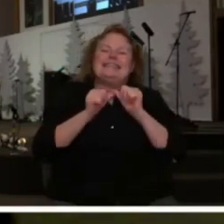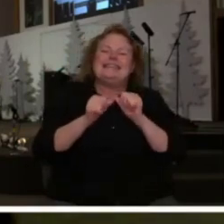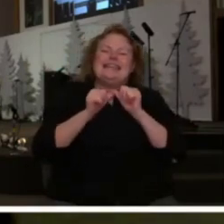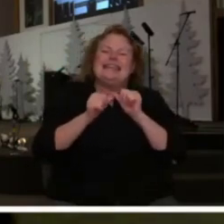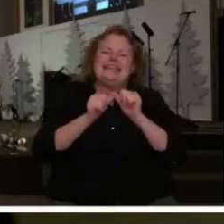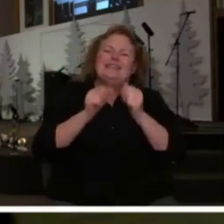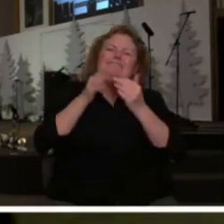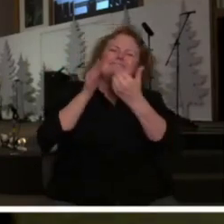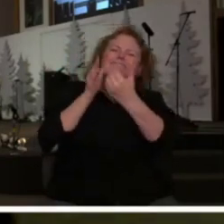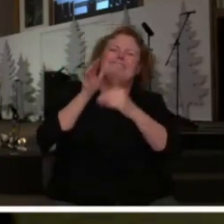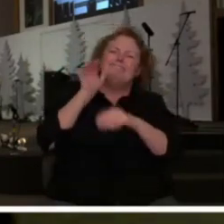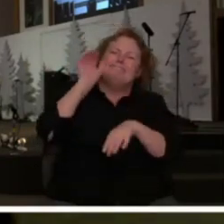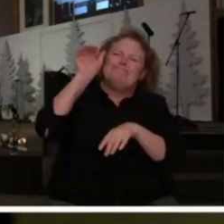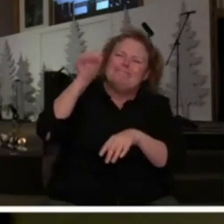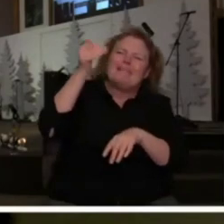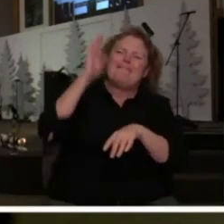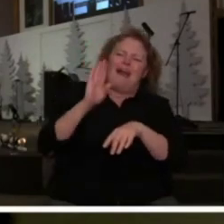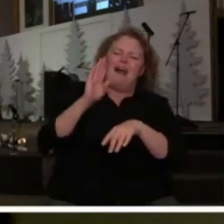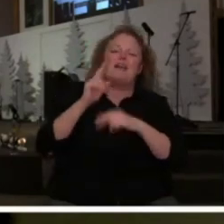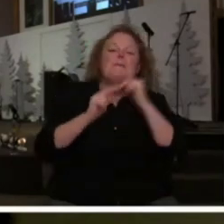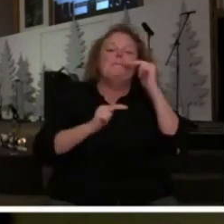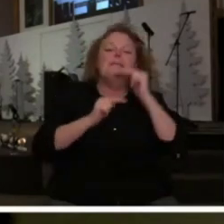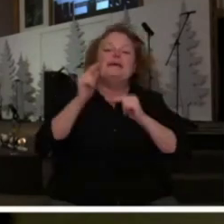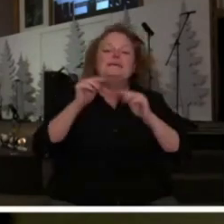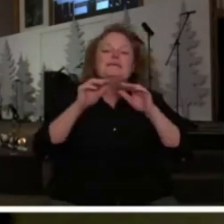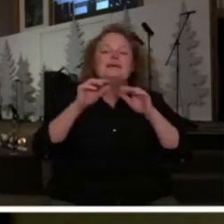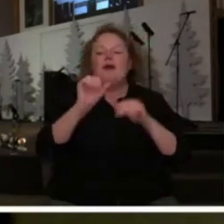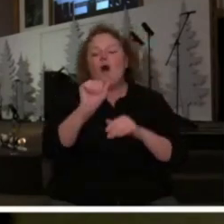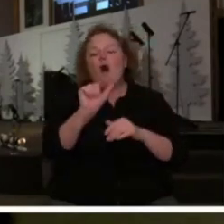who builds an altar of consistency